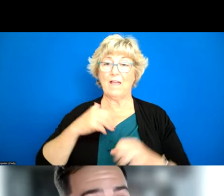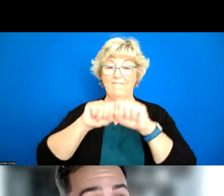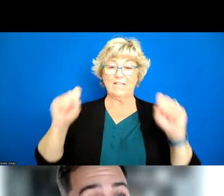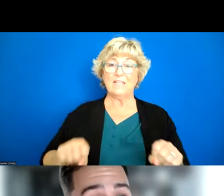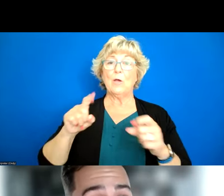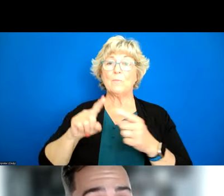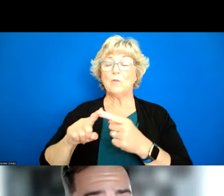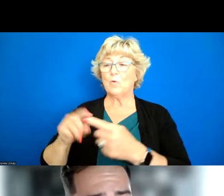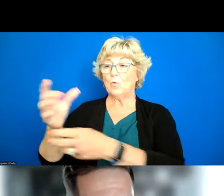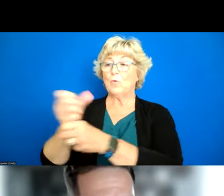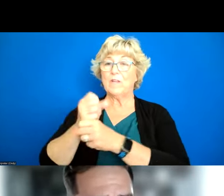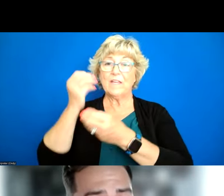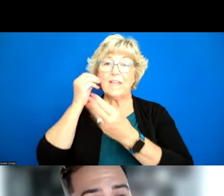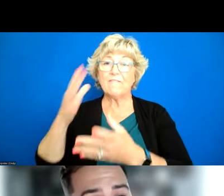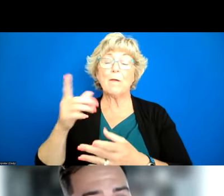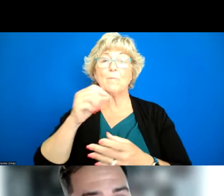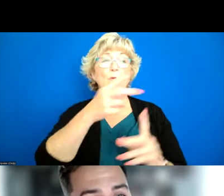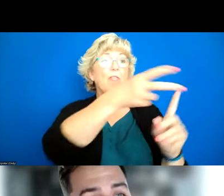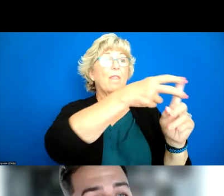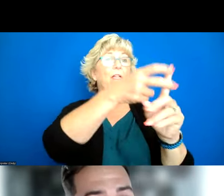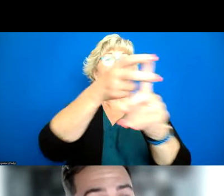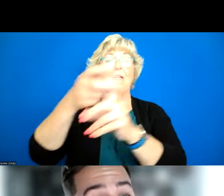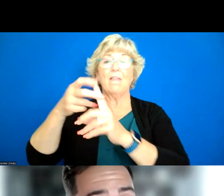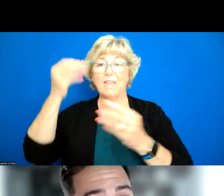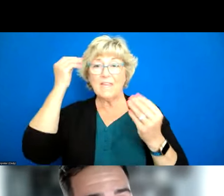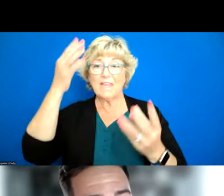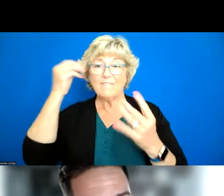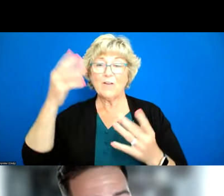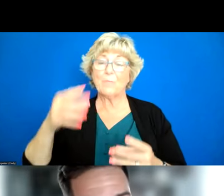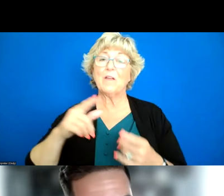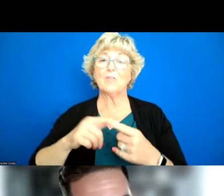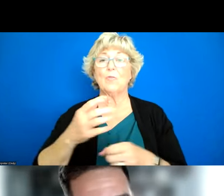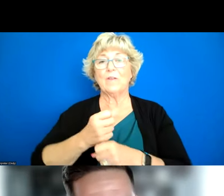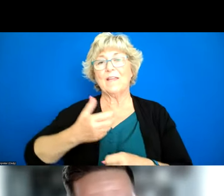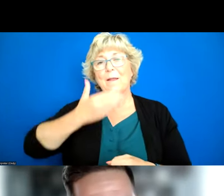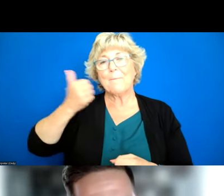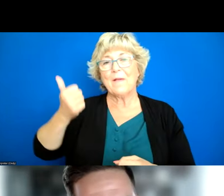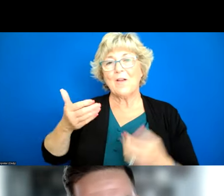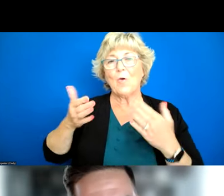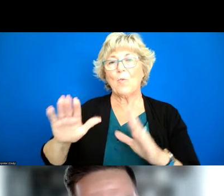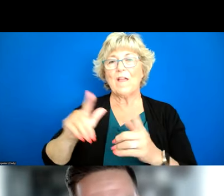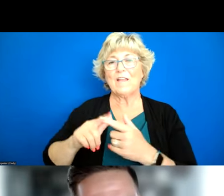and they're looking to promulgate standards to help better collect that data um